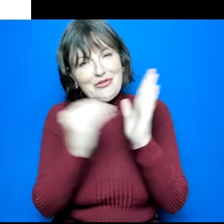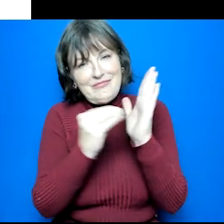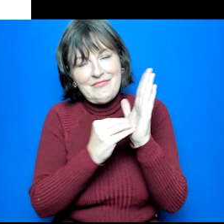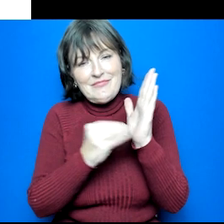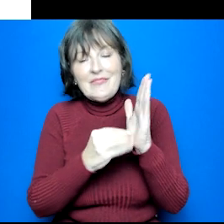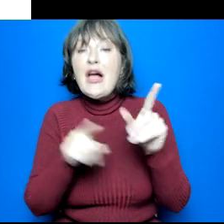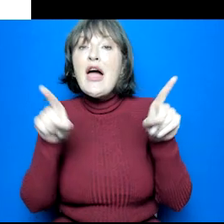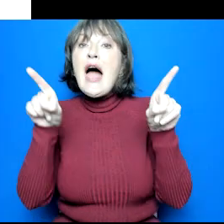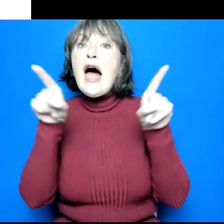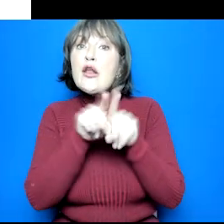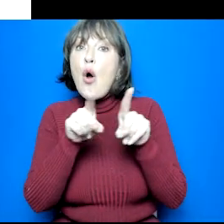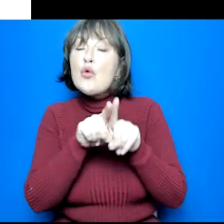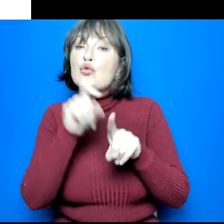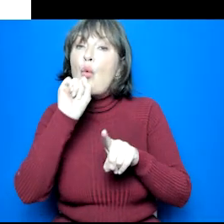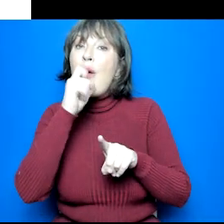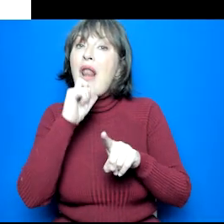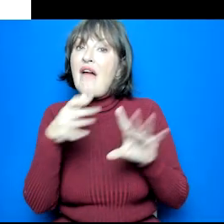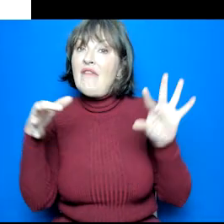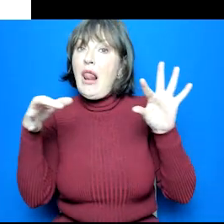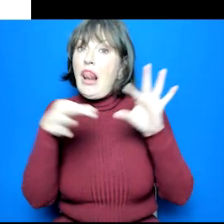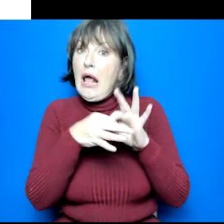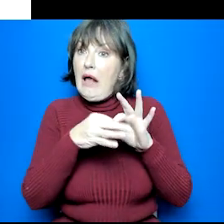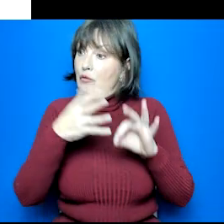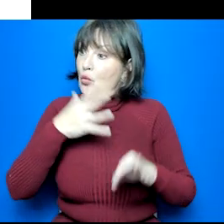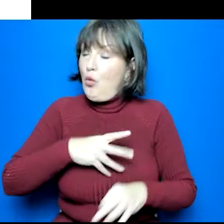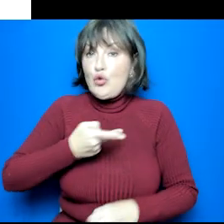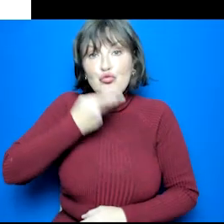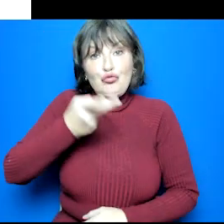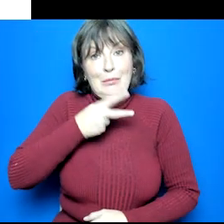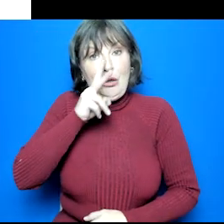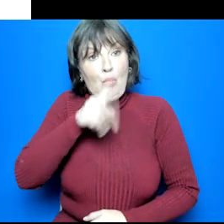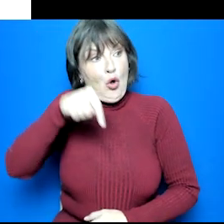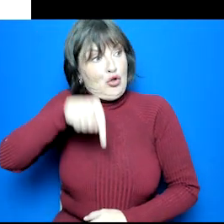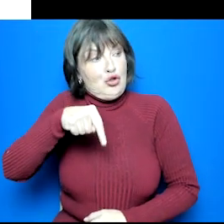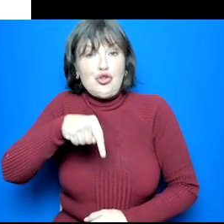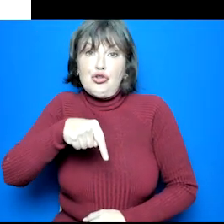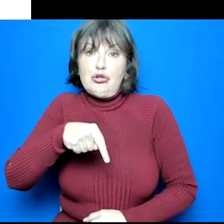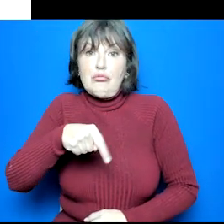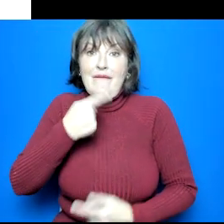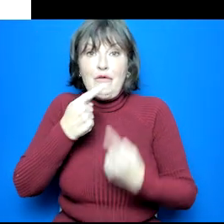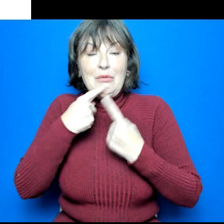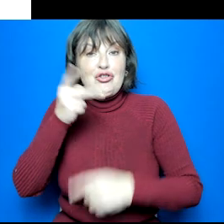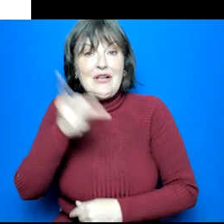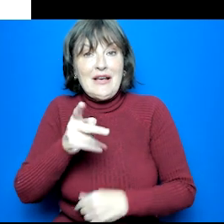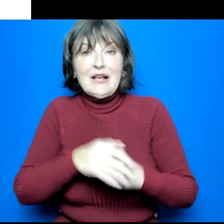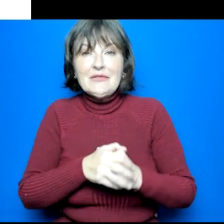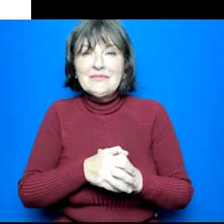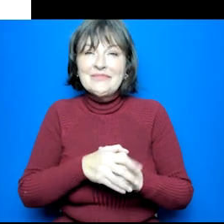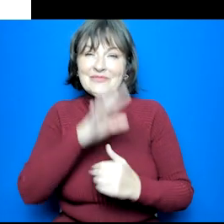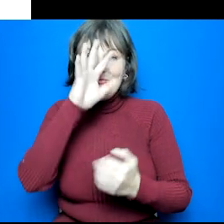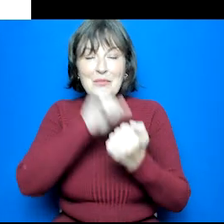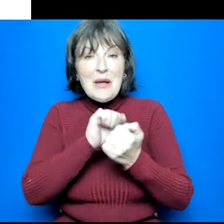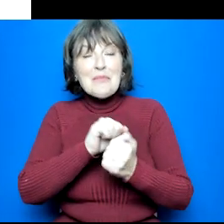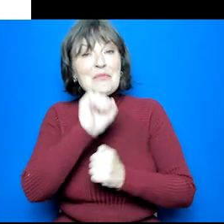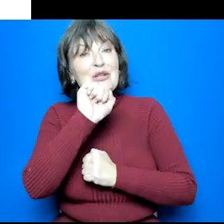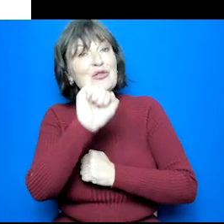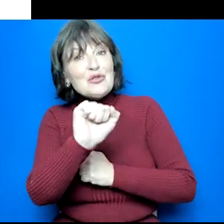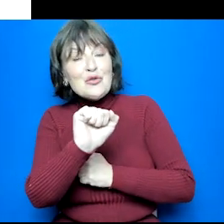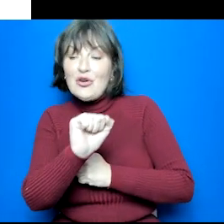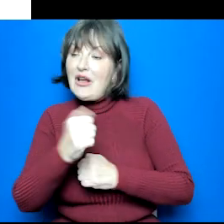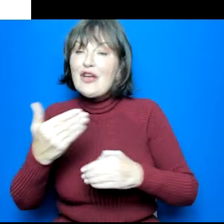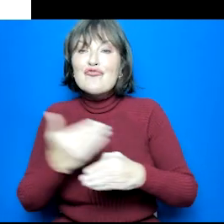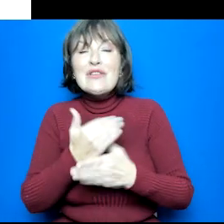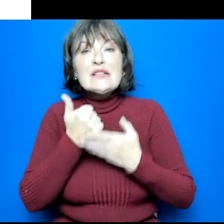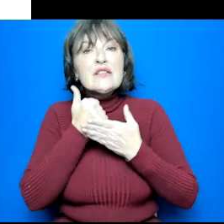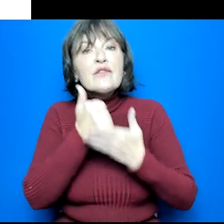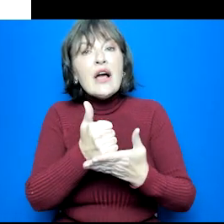also include a link to watch this session again if you want to do so remember that the sds school careers advisor in your young person's school can